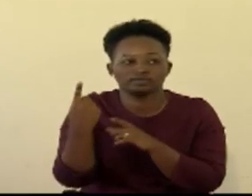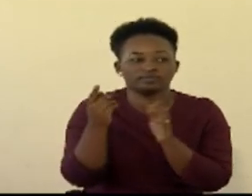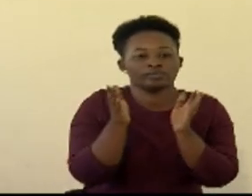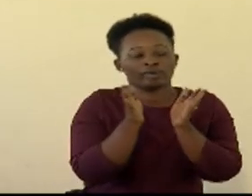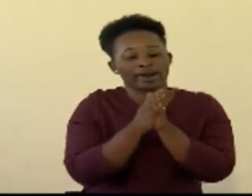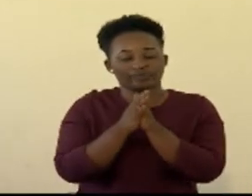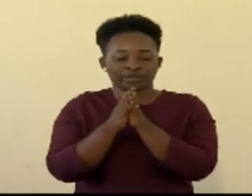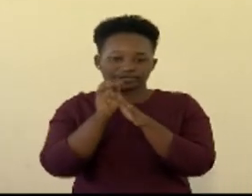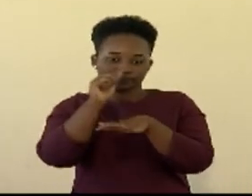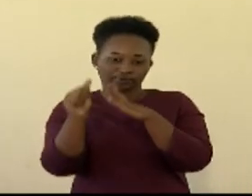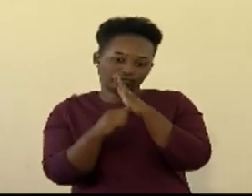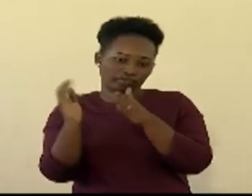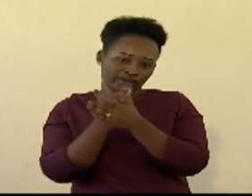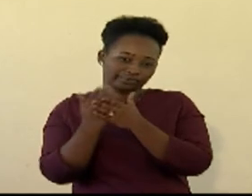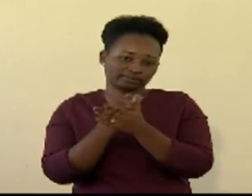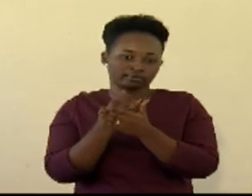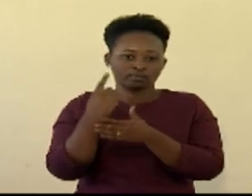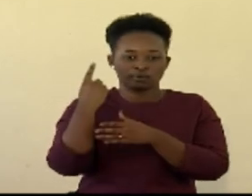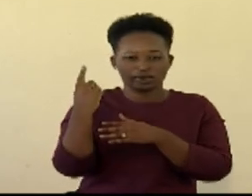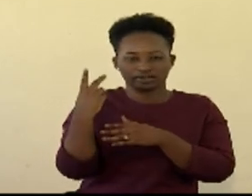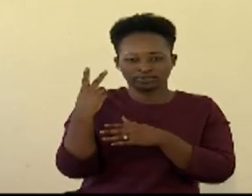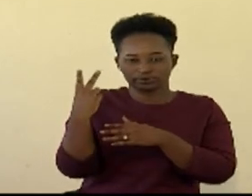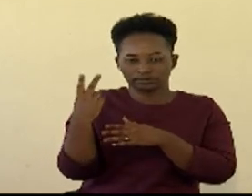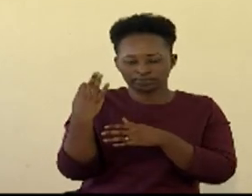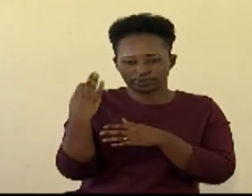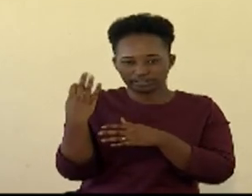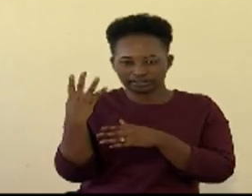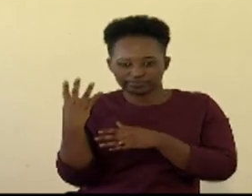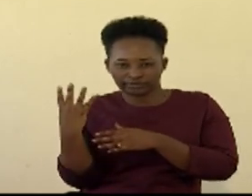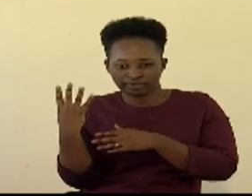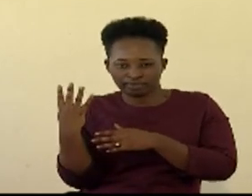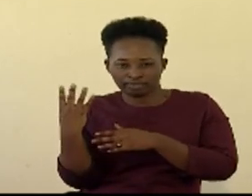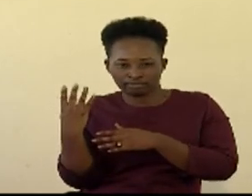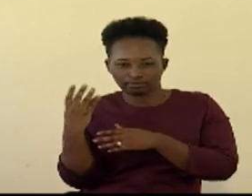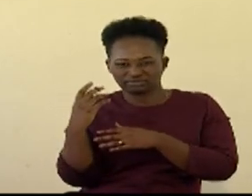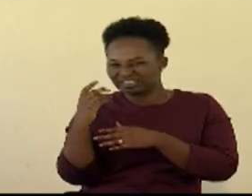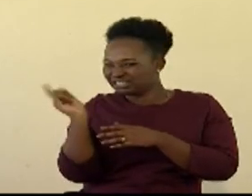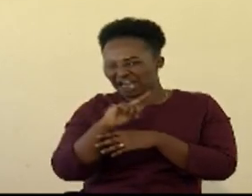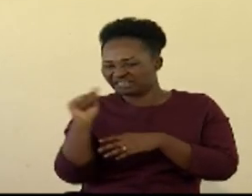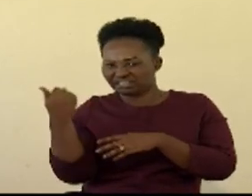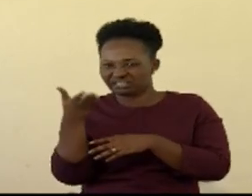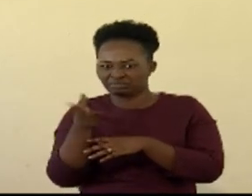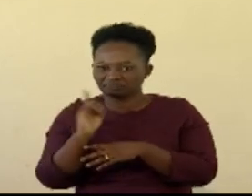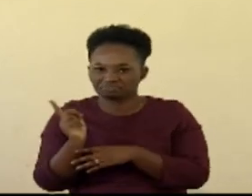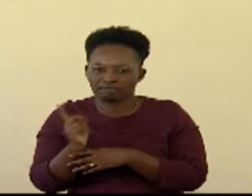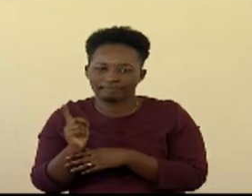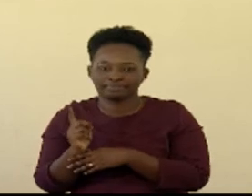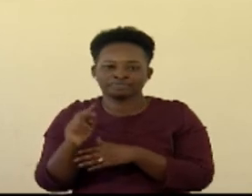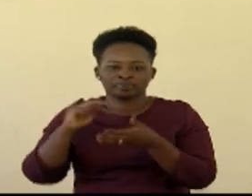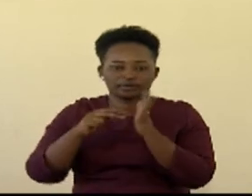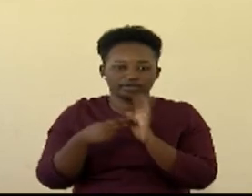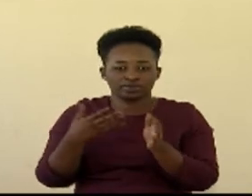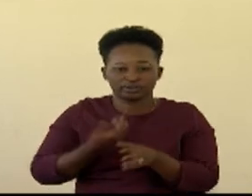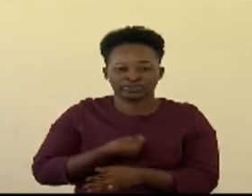division two three four I possibly can't see any other so it means that I would have four